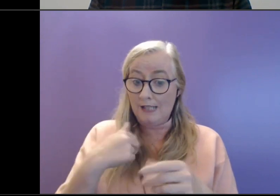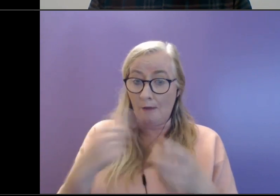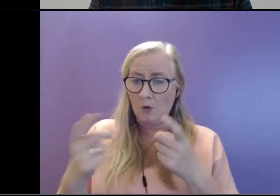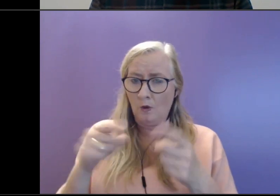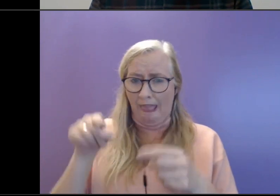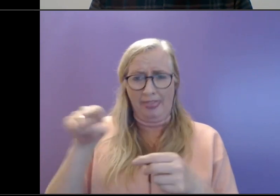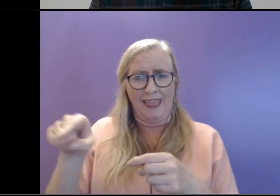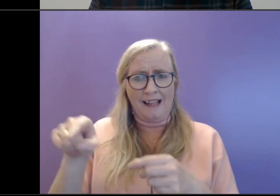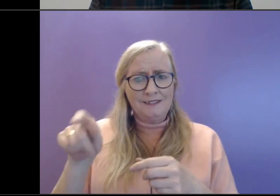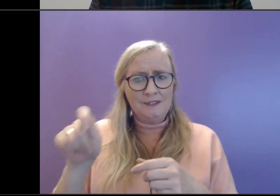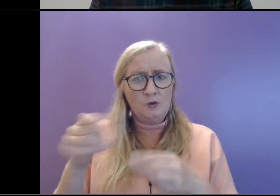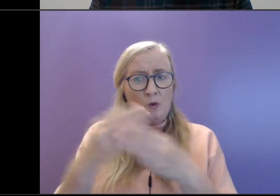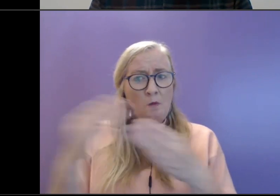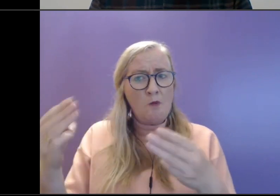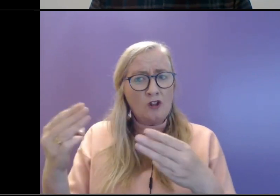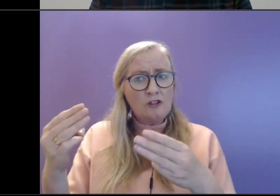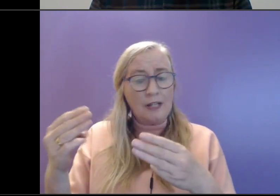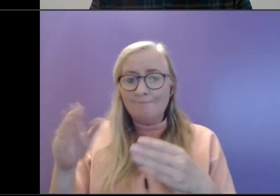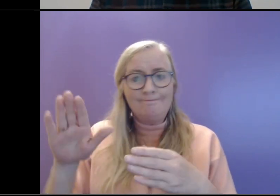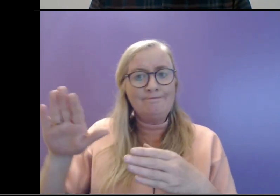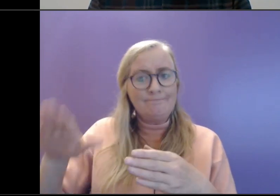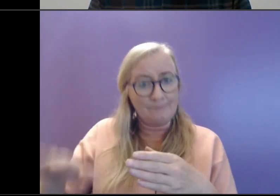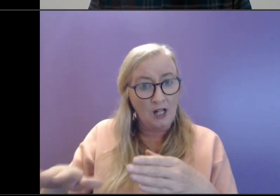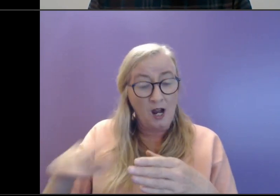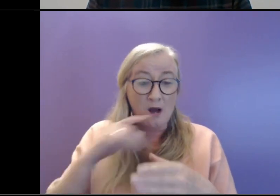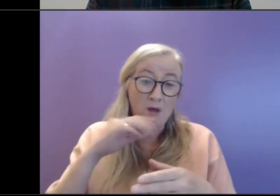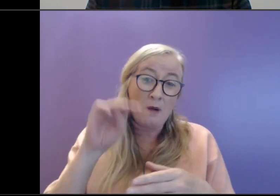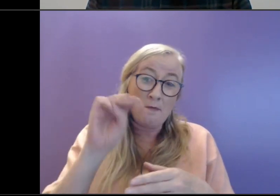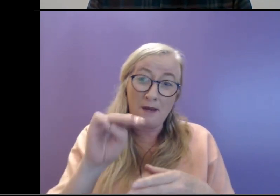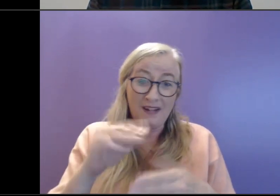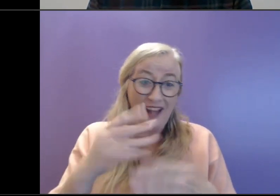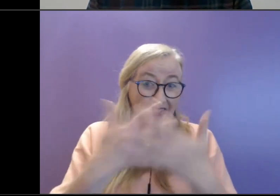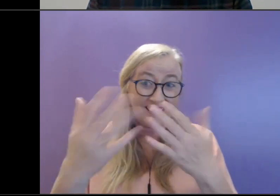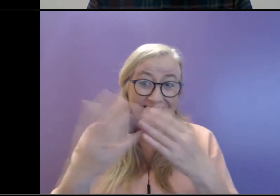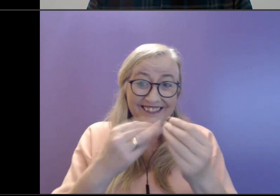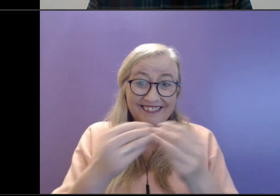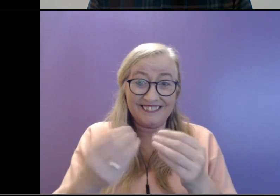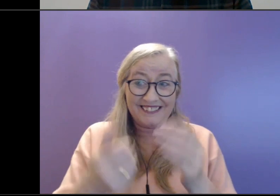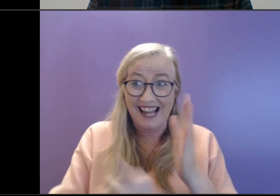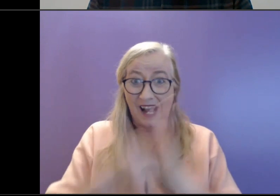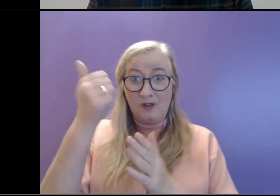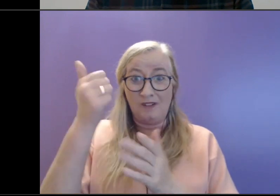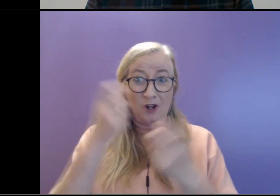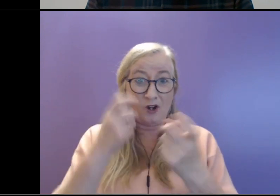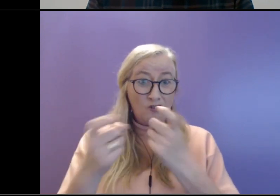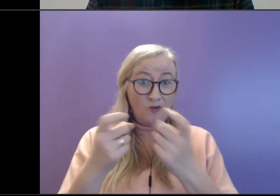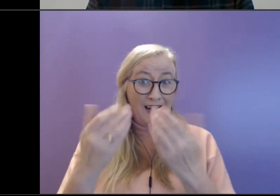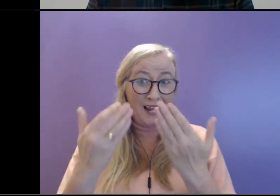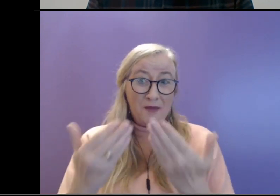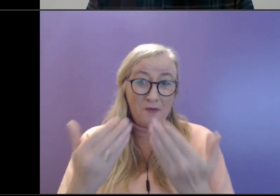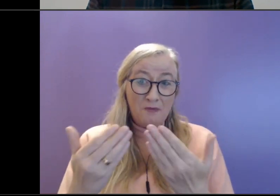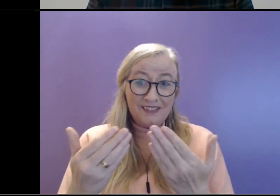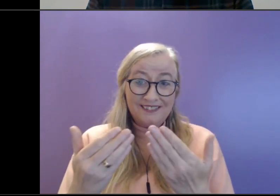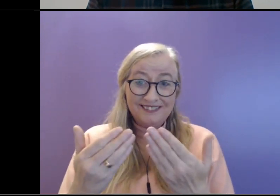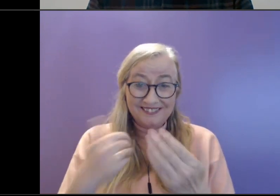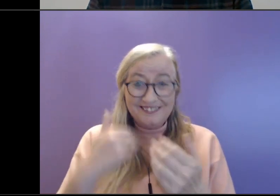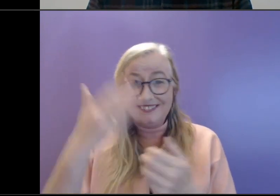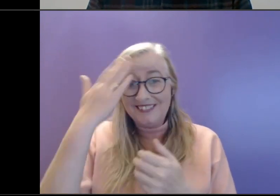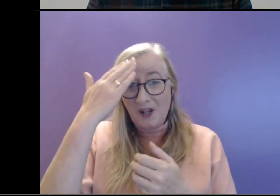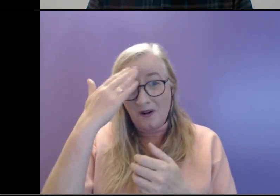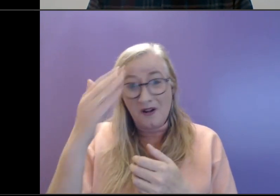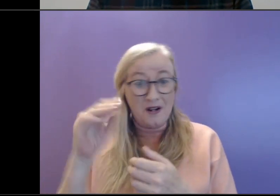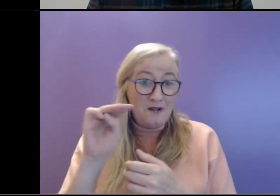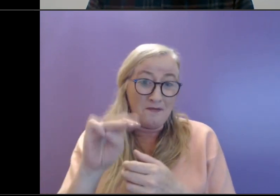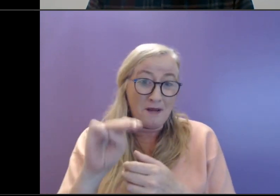compassionate with ourselves. It's a lot of it's out of our control at the moment. So if we do find, you know, where, you know, we're not getting this